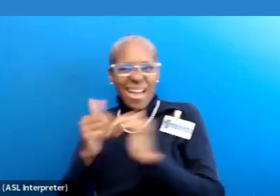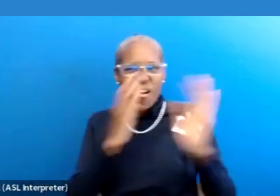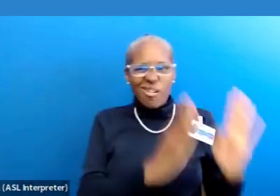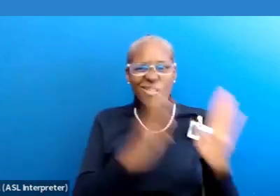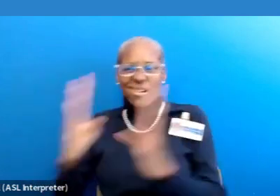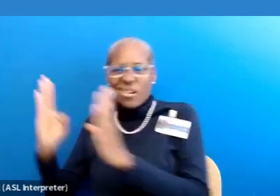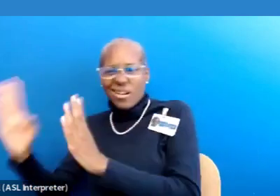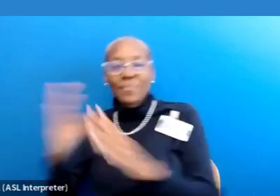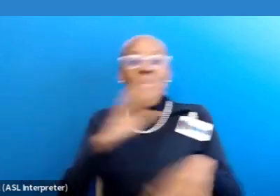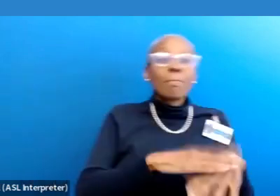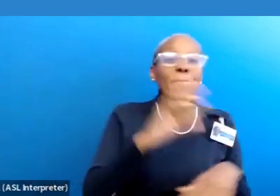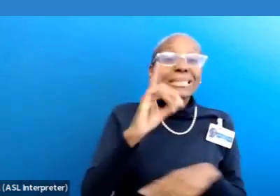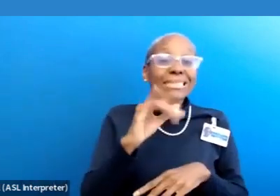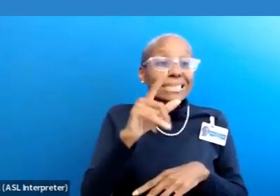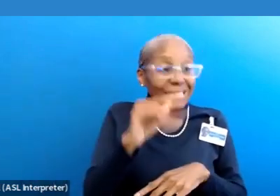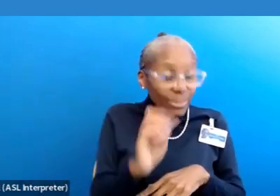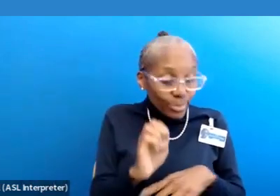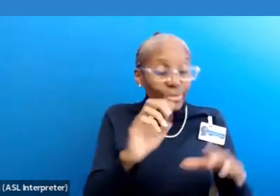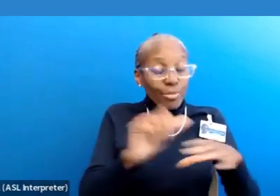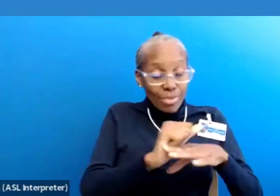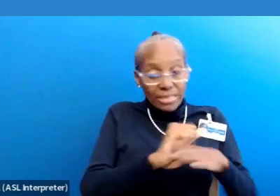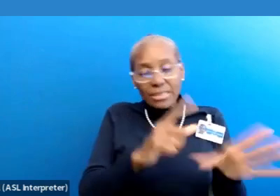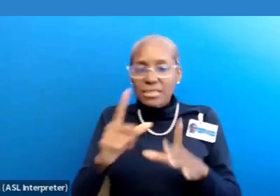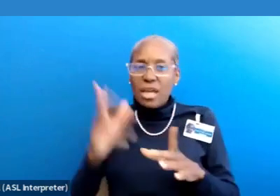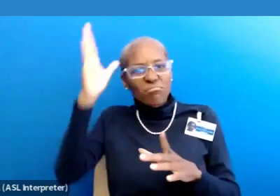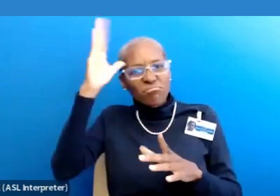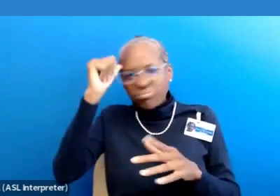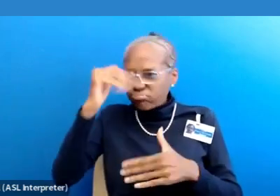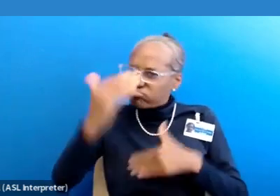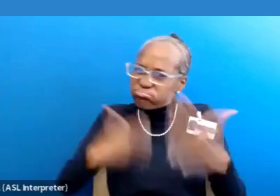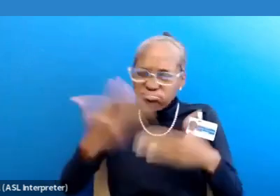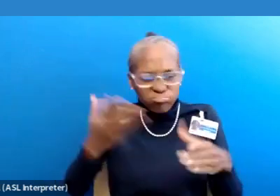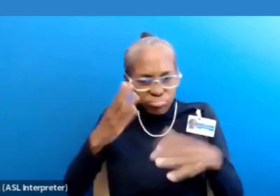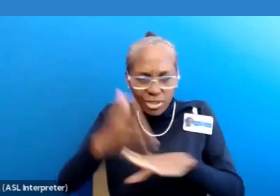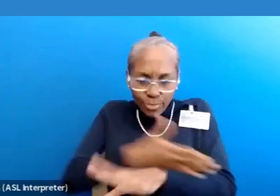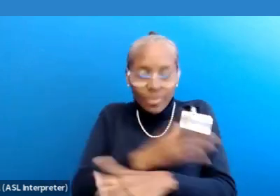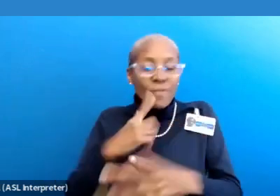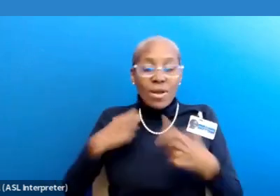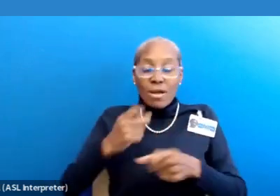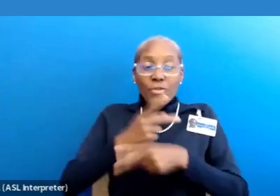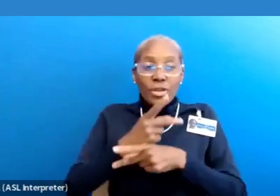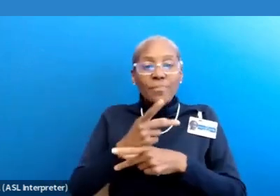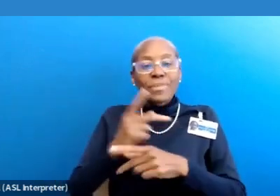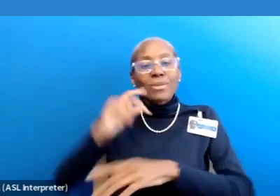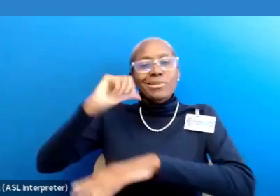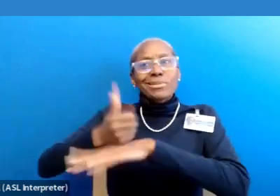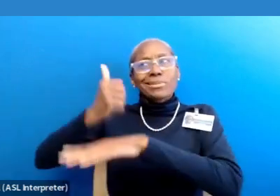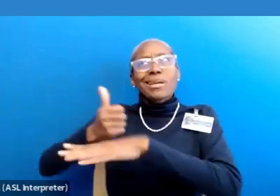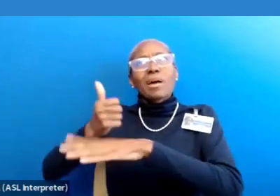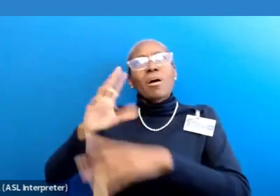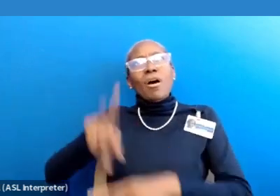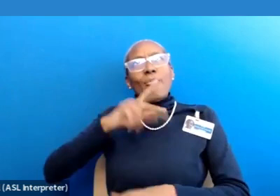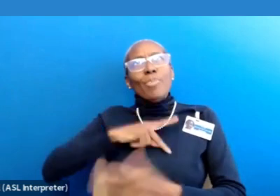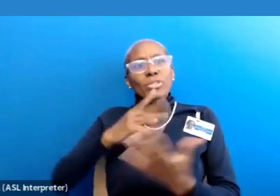deliberate practice and relentless improvement in healthcare. And we'll consider a blueprint for charting a personal path from